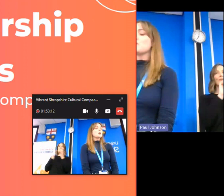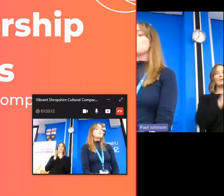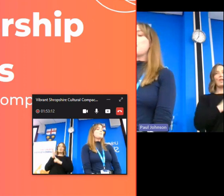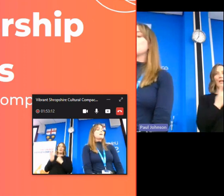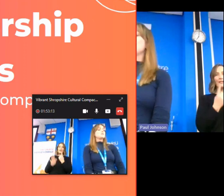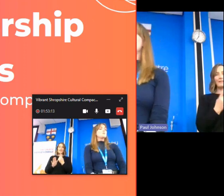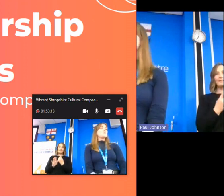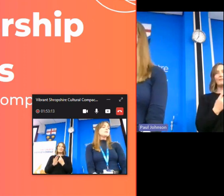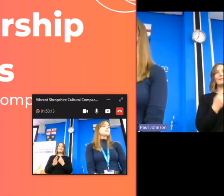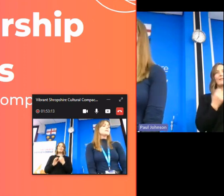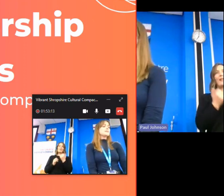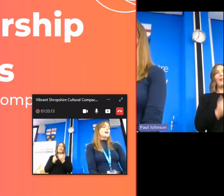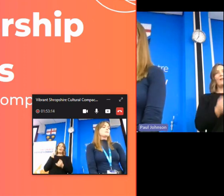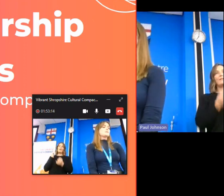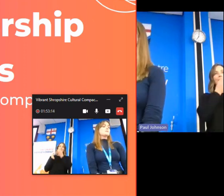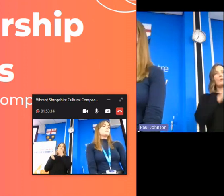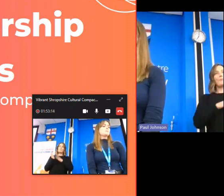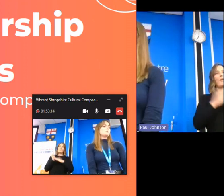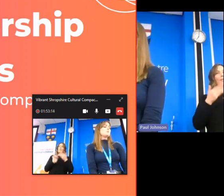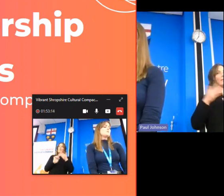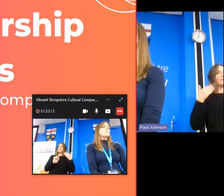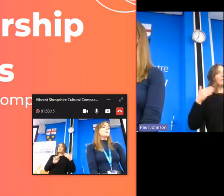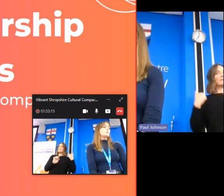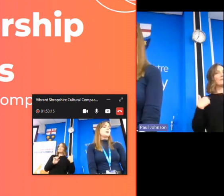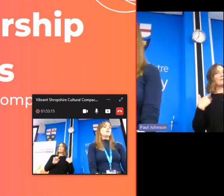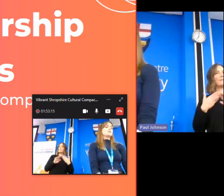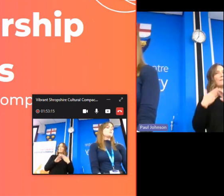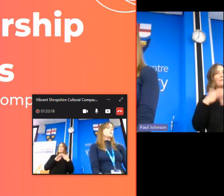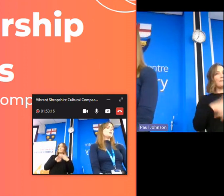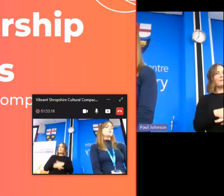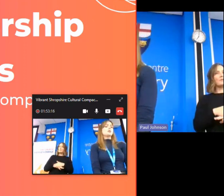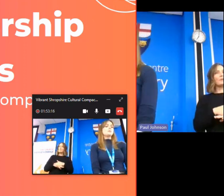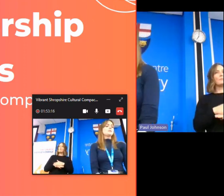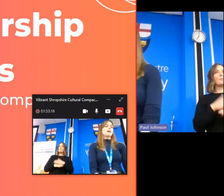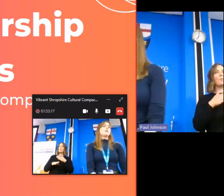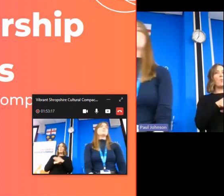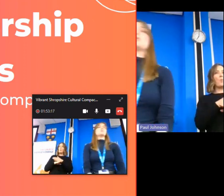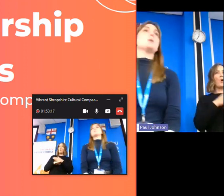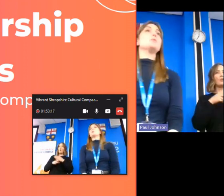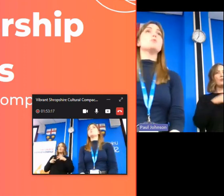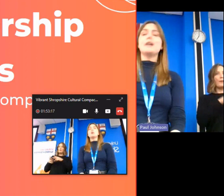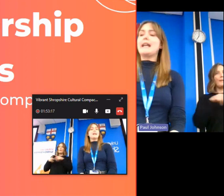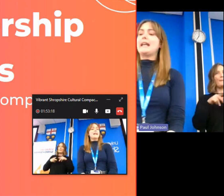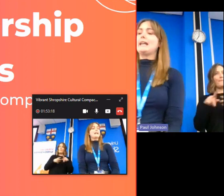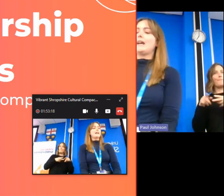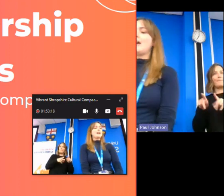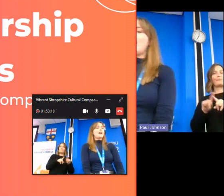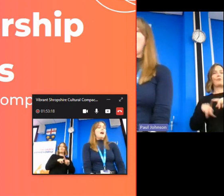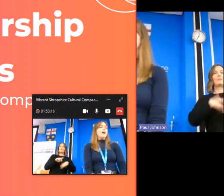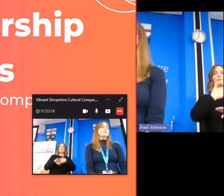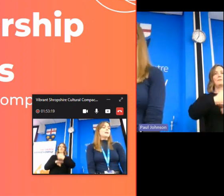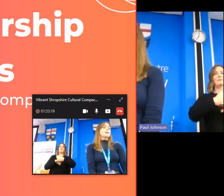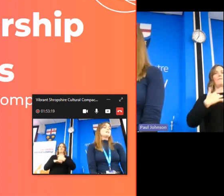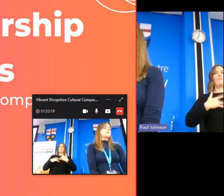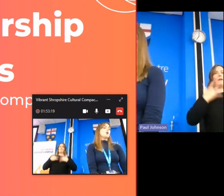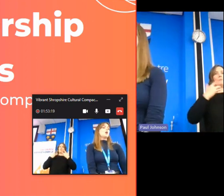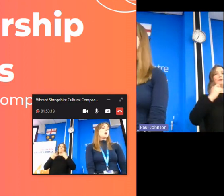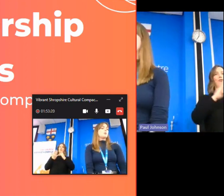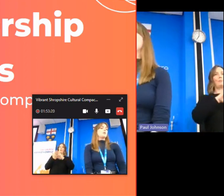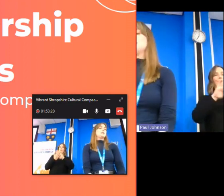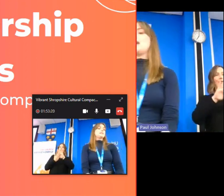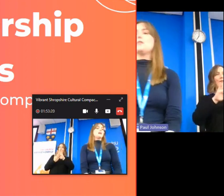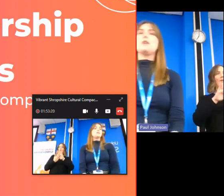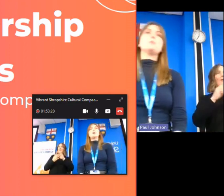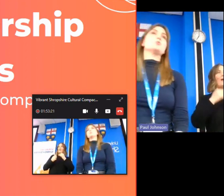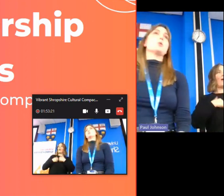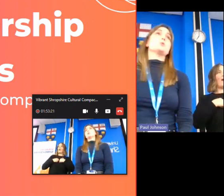um so over the past few months it's we've been very busy working on several work streams to get vibrant shropshire up and running and begin delivering on